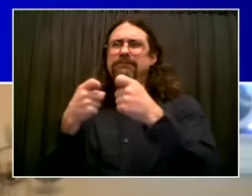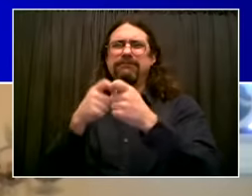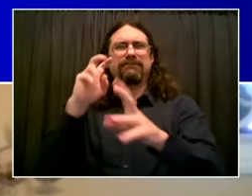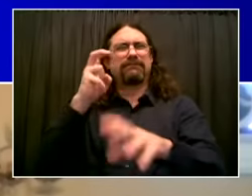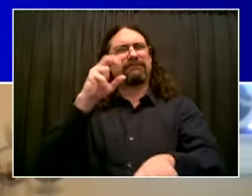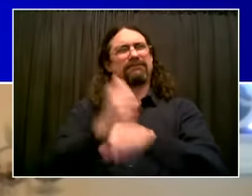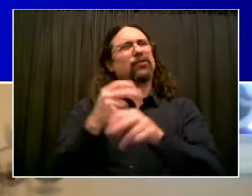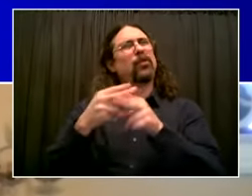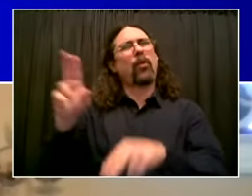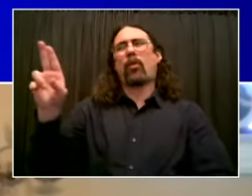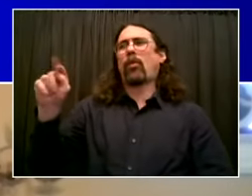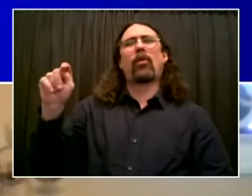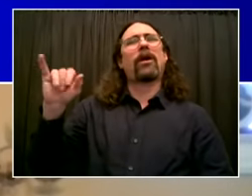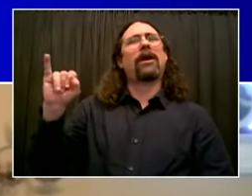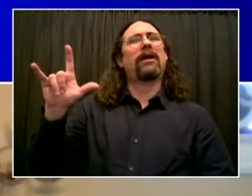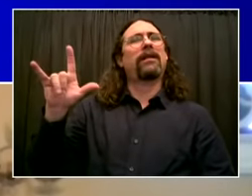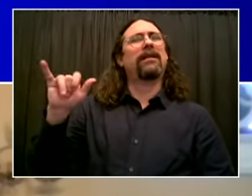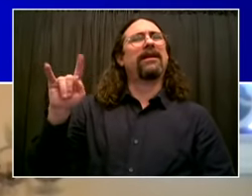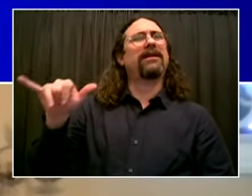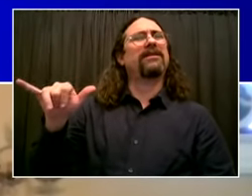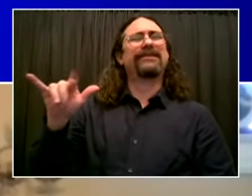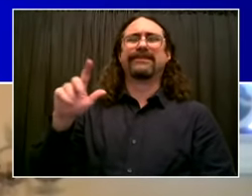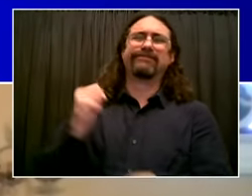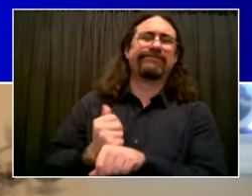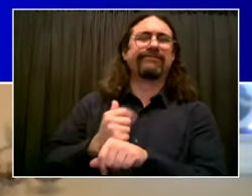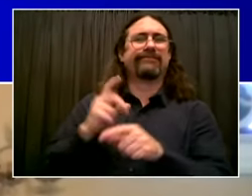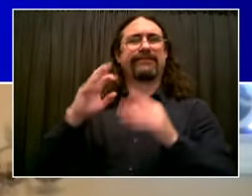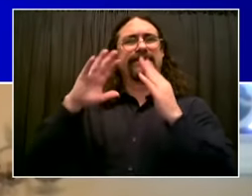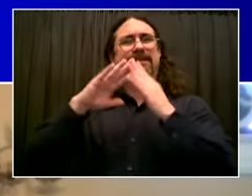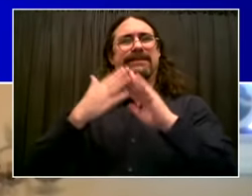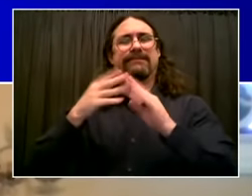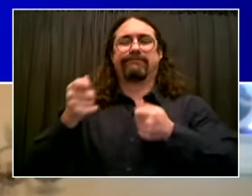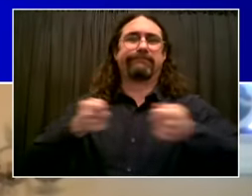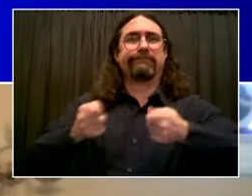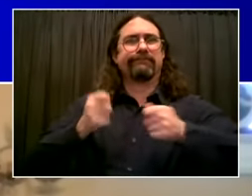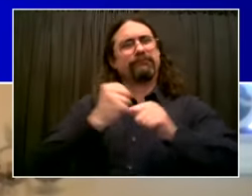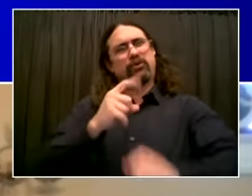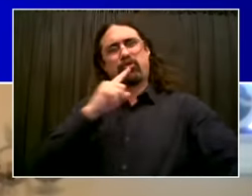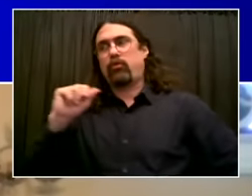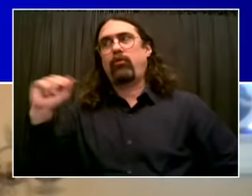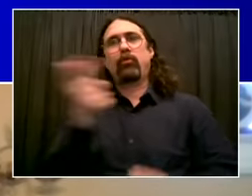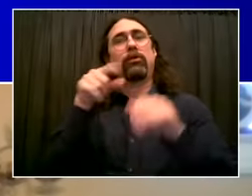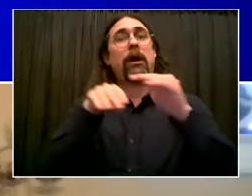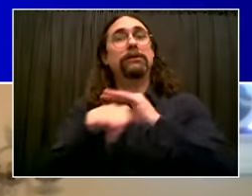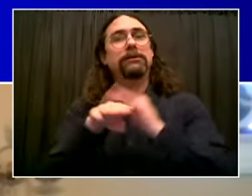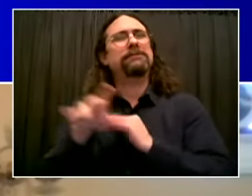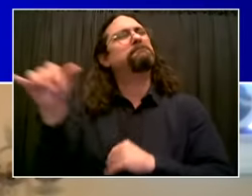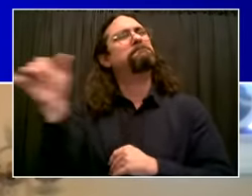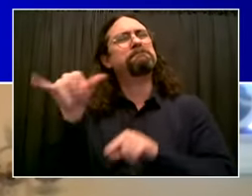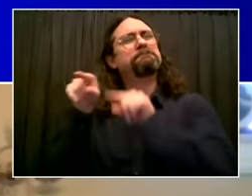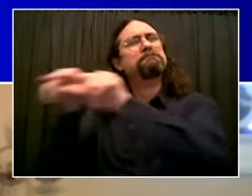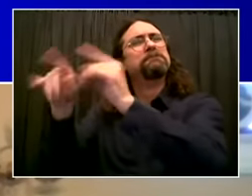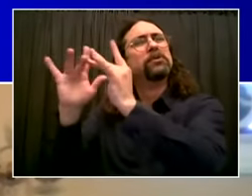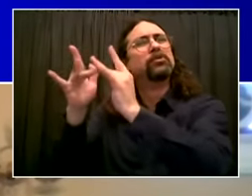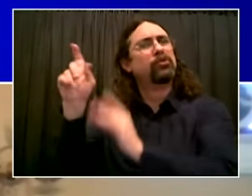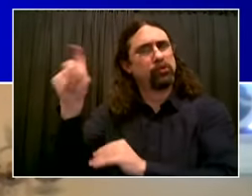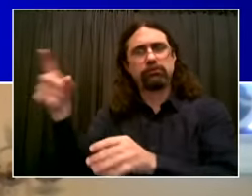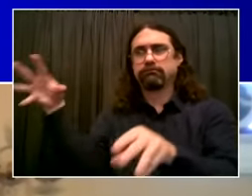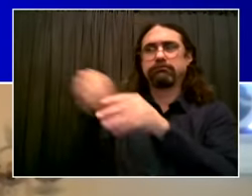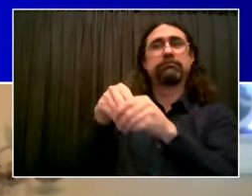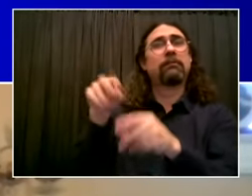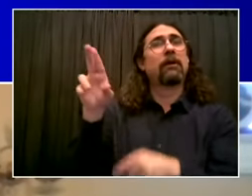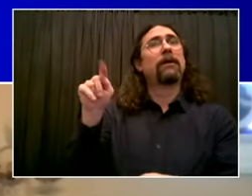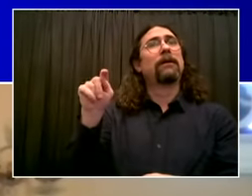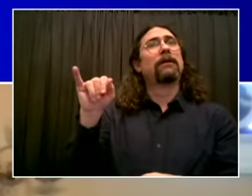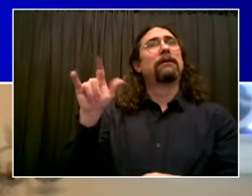You would not. I really love the way you said it. We wouldn't say, oh, sorry, your home doesn't have electricity, but, you know, down the block they have electricity. That's okay.